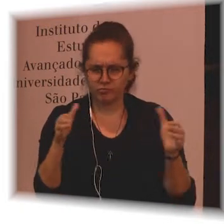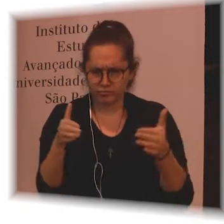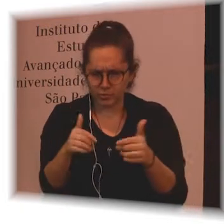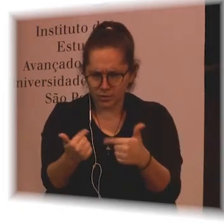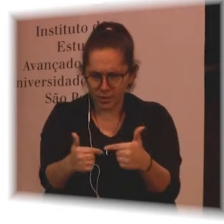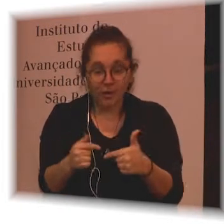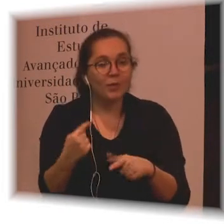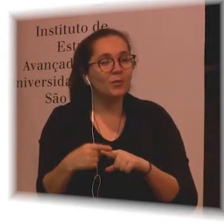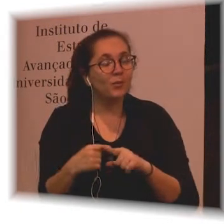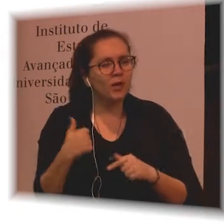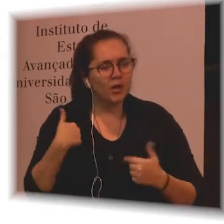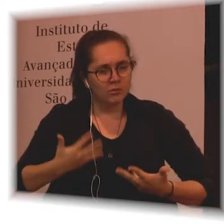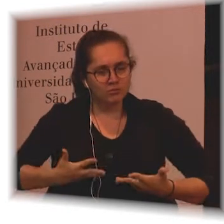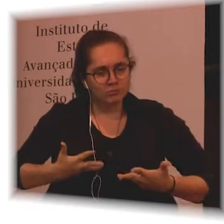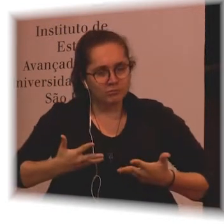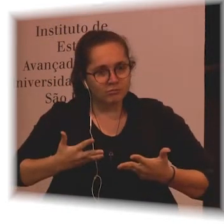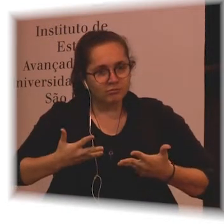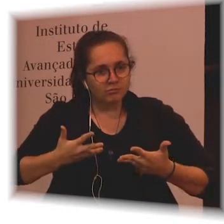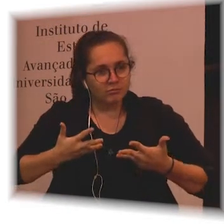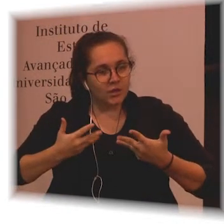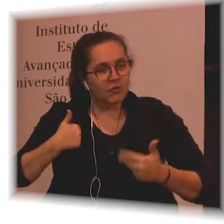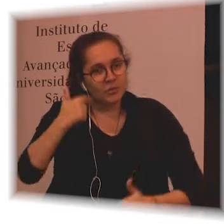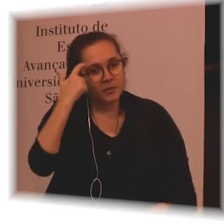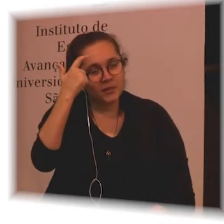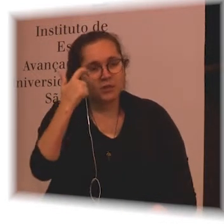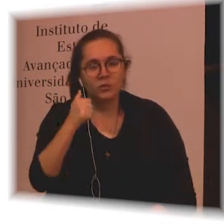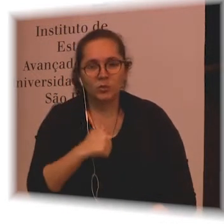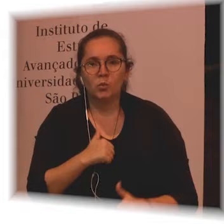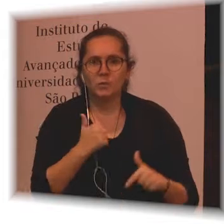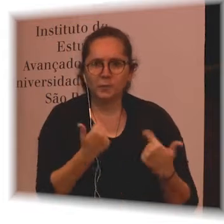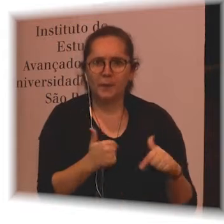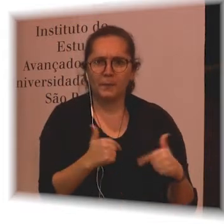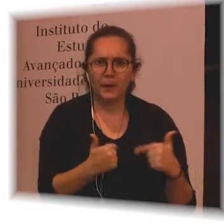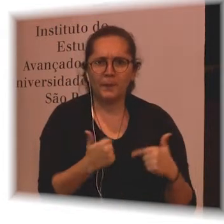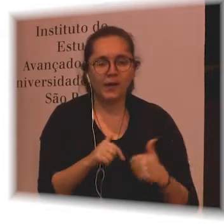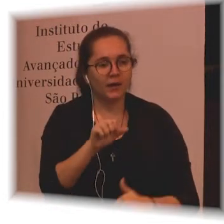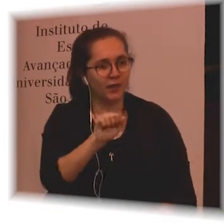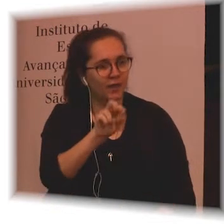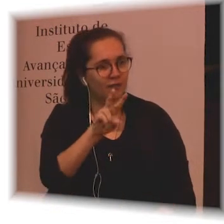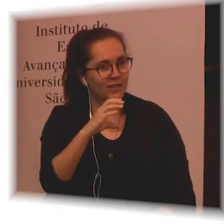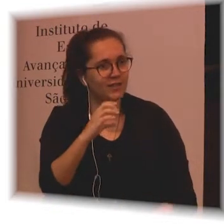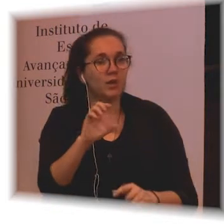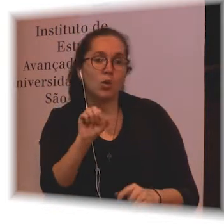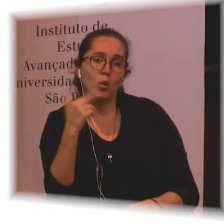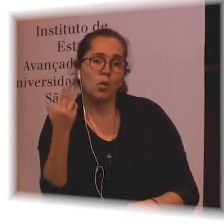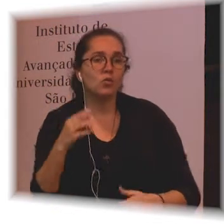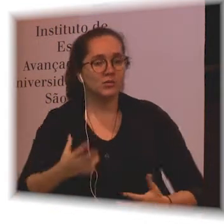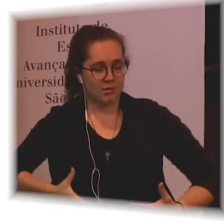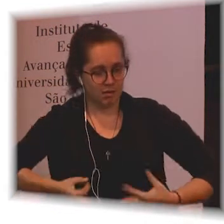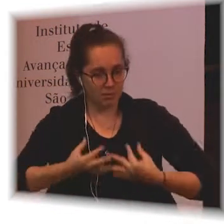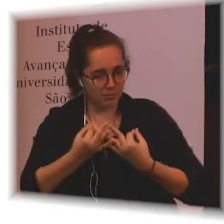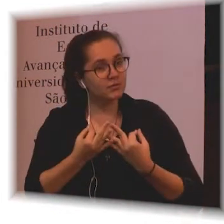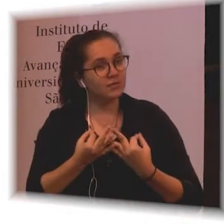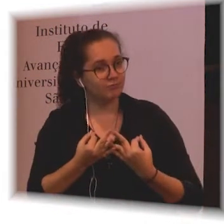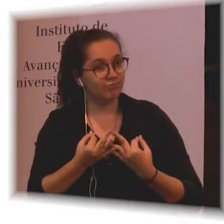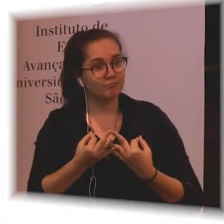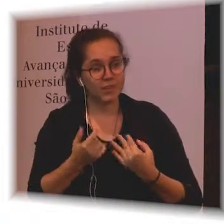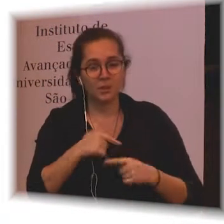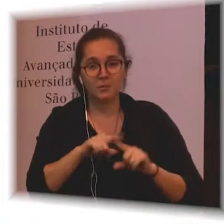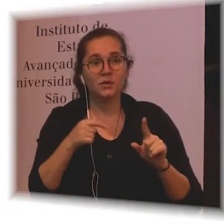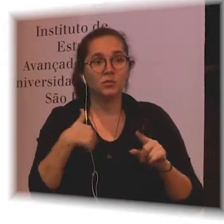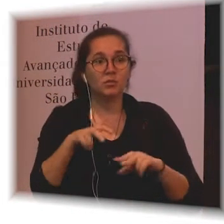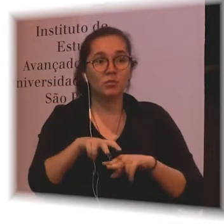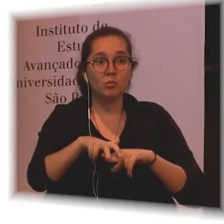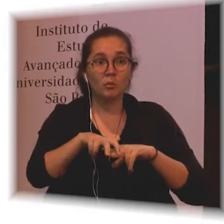because I could say the same thing about cancer, about stroke, all sorts of things. But the reason why I've been interested in working in disability is because there's